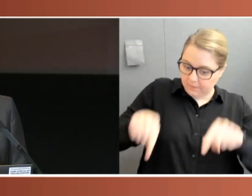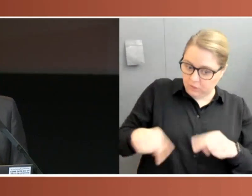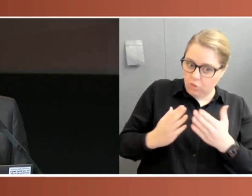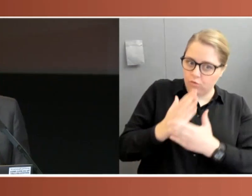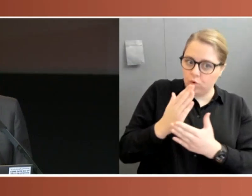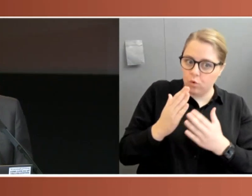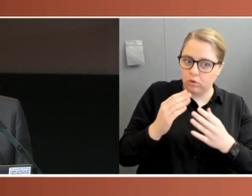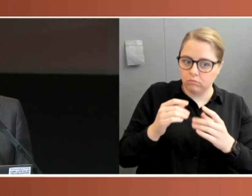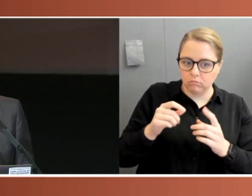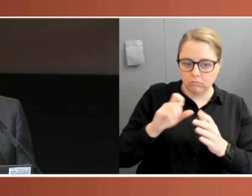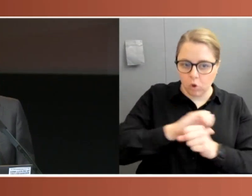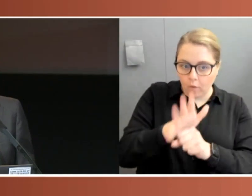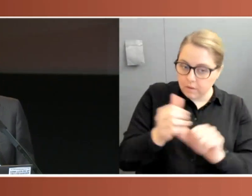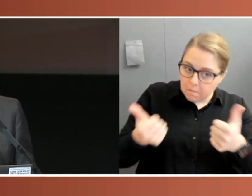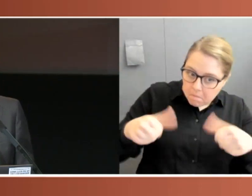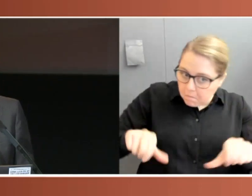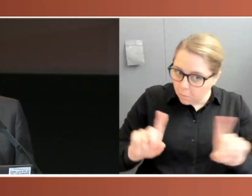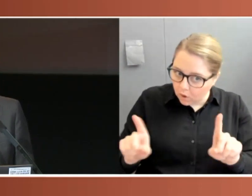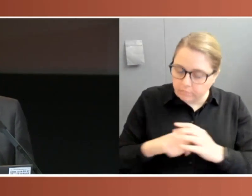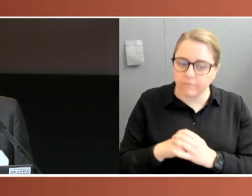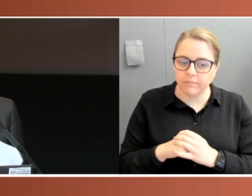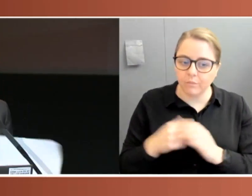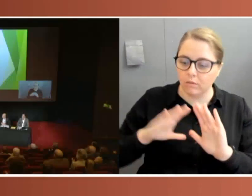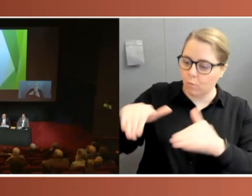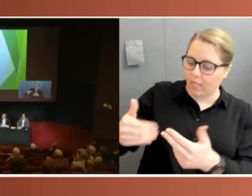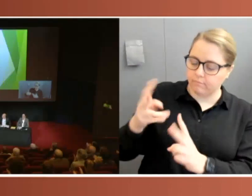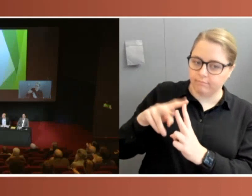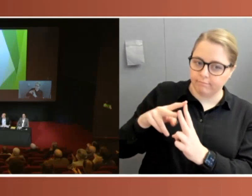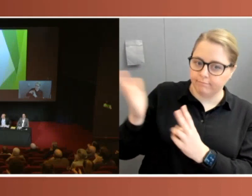please join me in welcoming Dr Hobbs and Professor Williams.